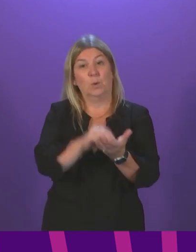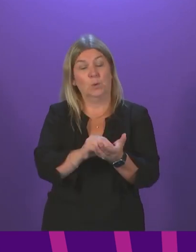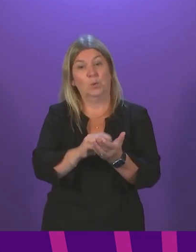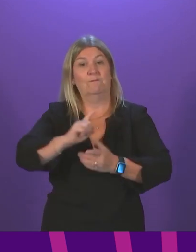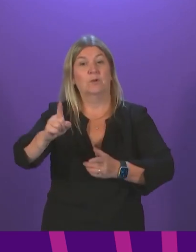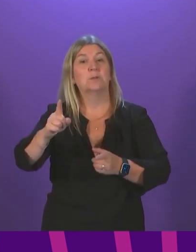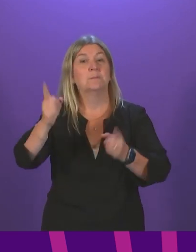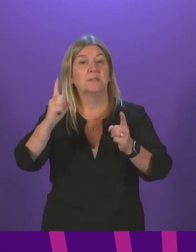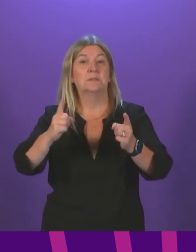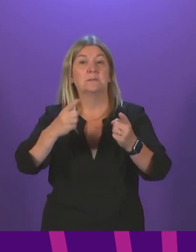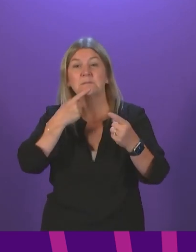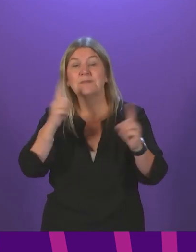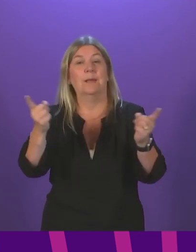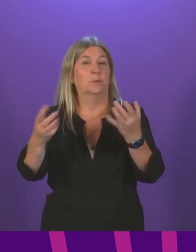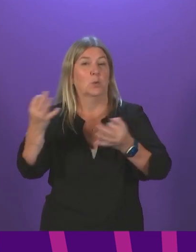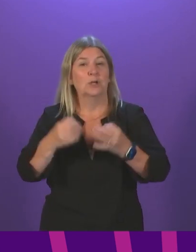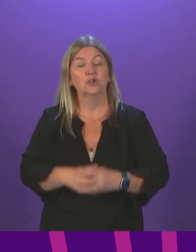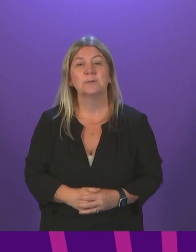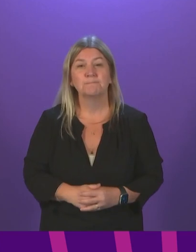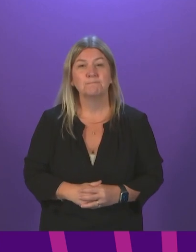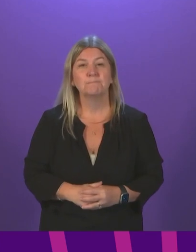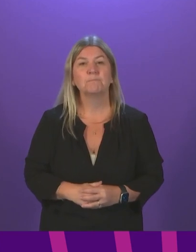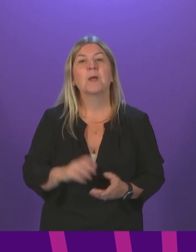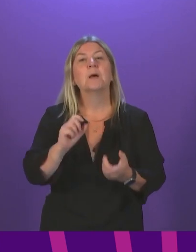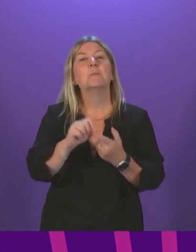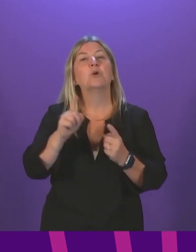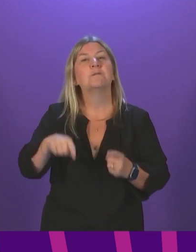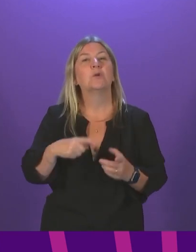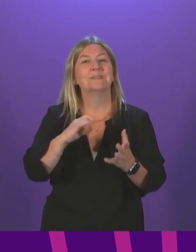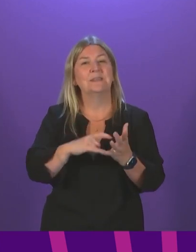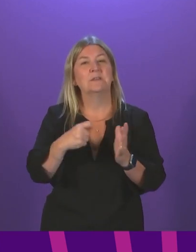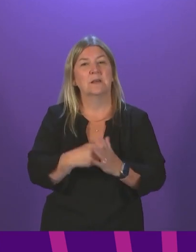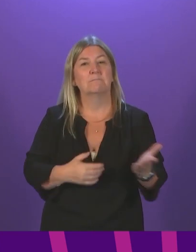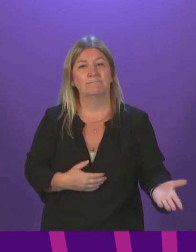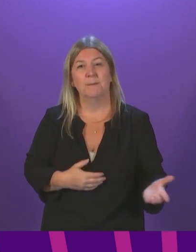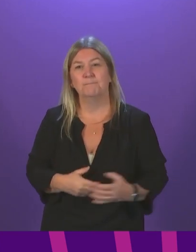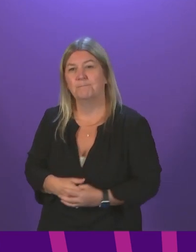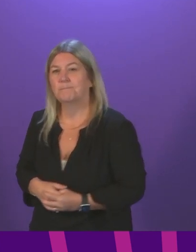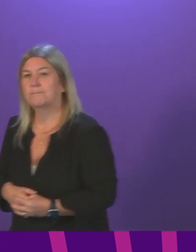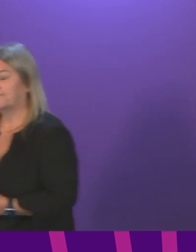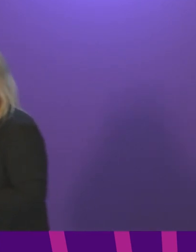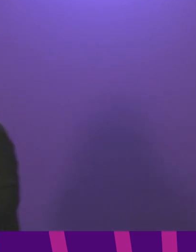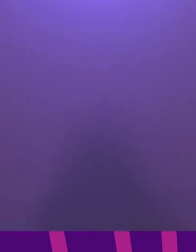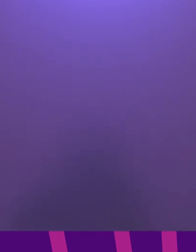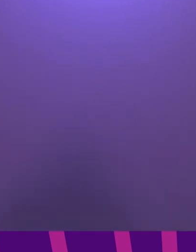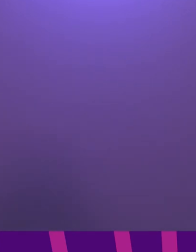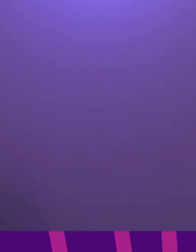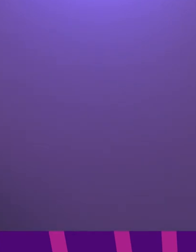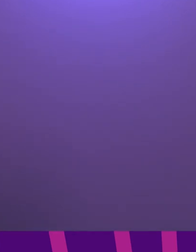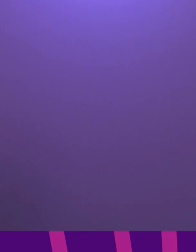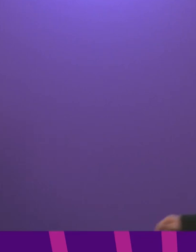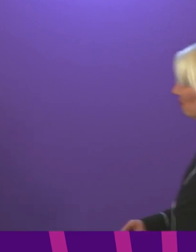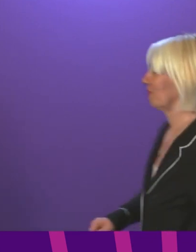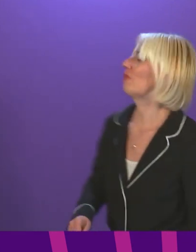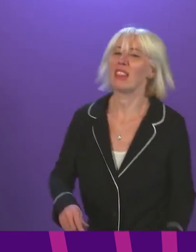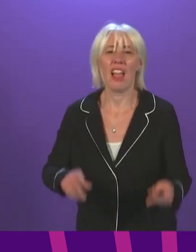the First Minister's statement. Point of order, Stephen Kerr. Presiding officer, for the second time in two weeks, the